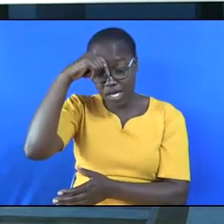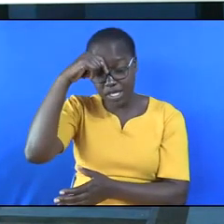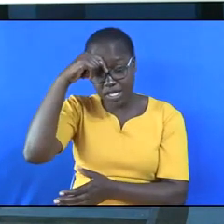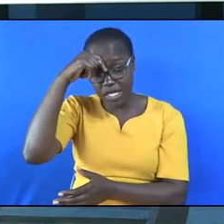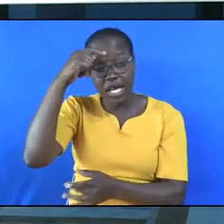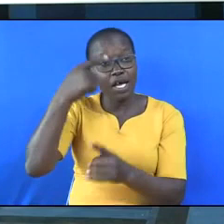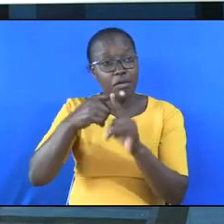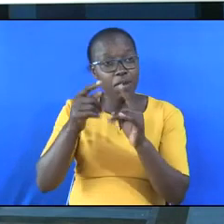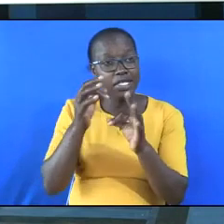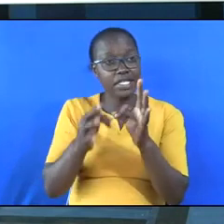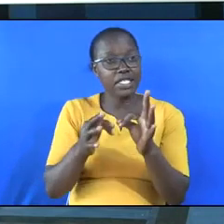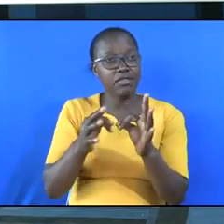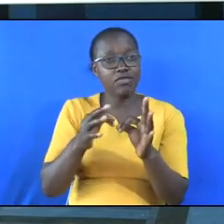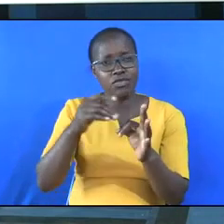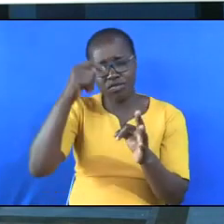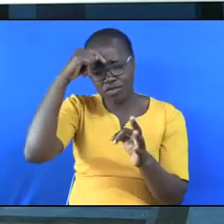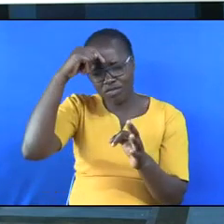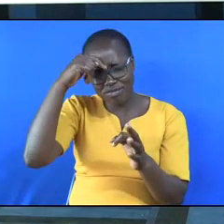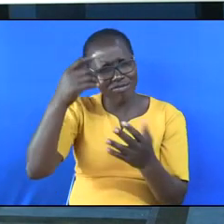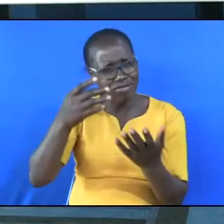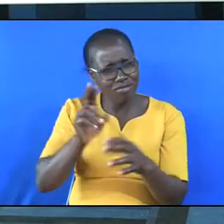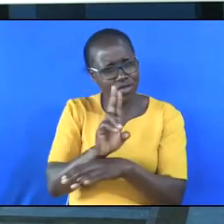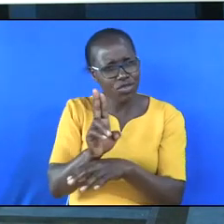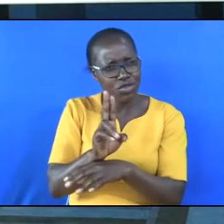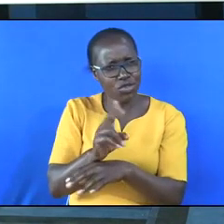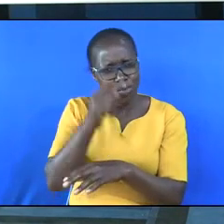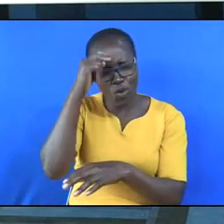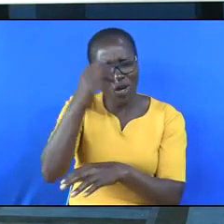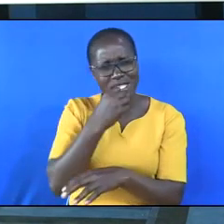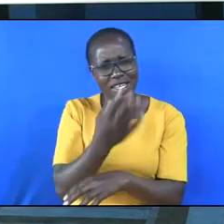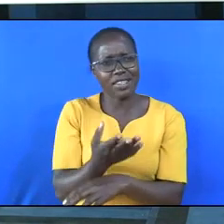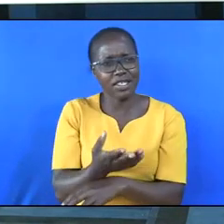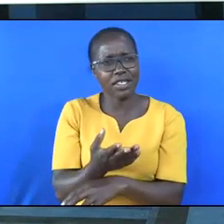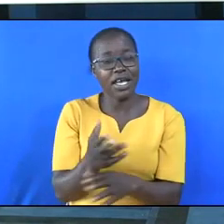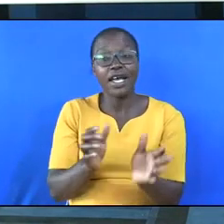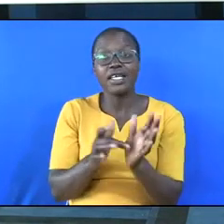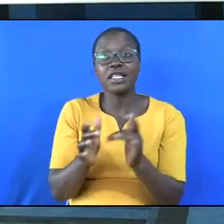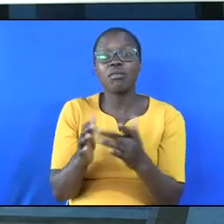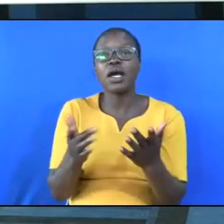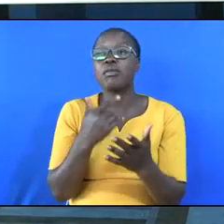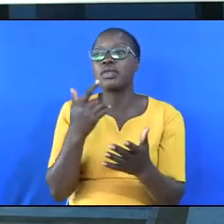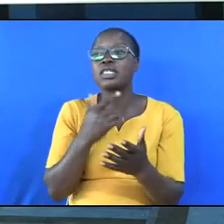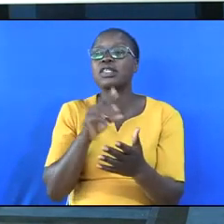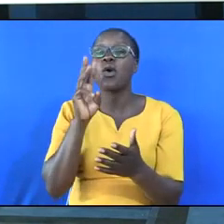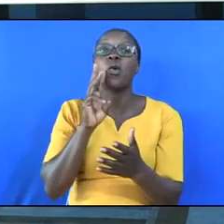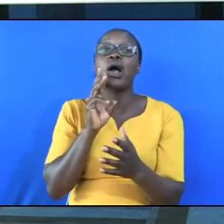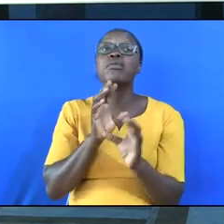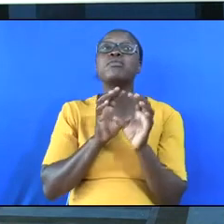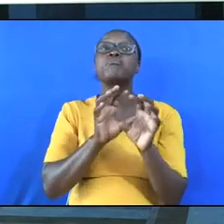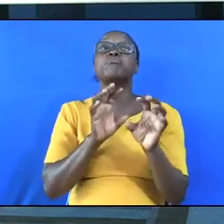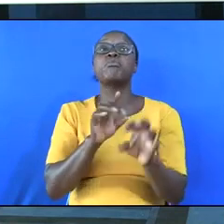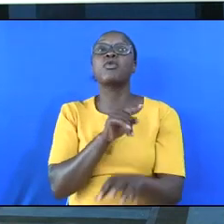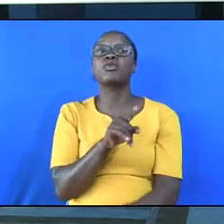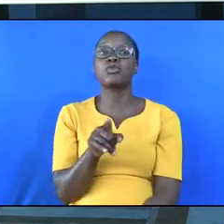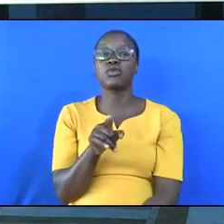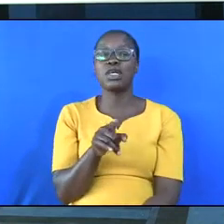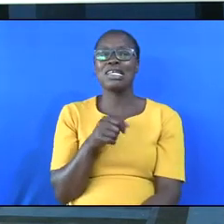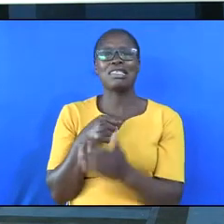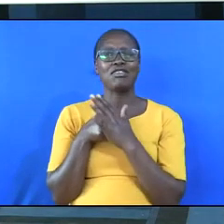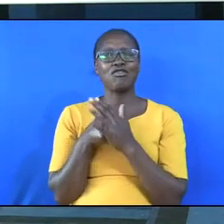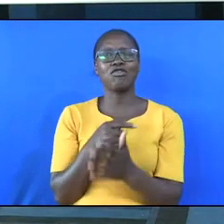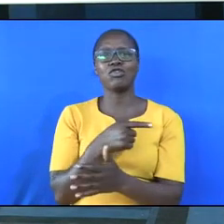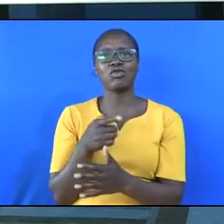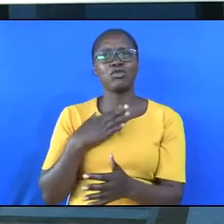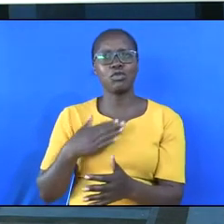But if you are taking alcohol, you are not wise. The Bible says wine will mock you. It will cause